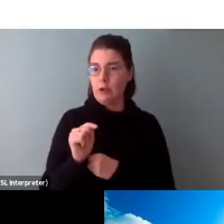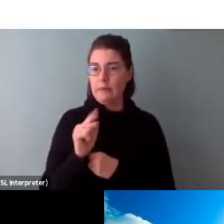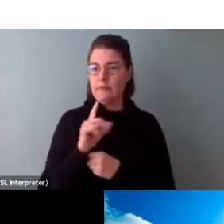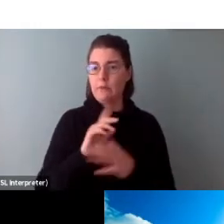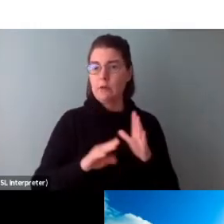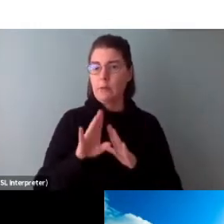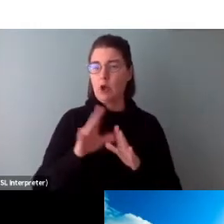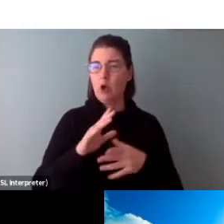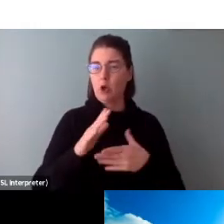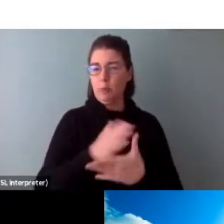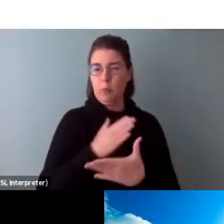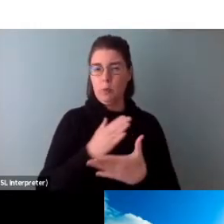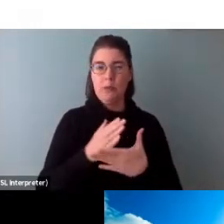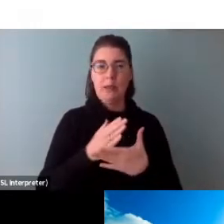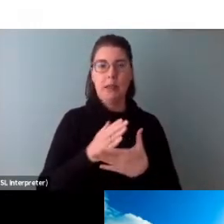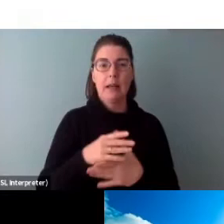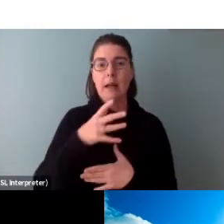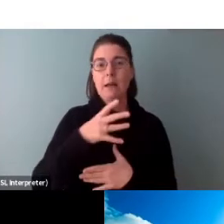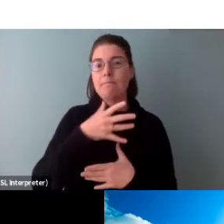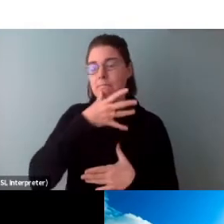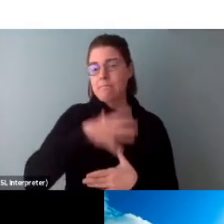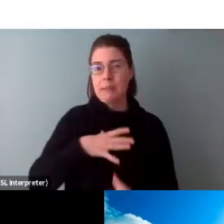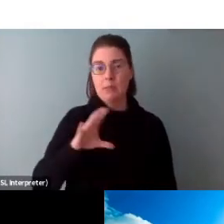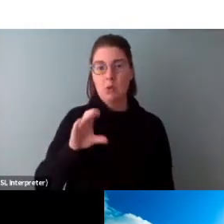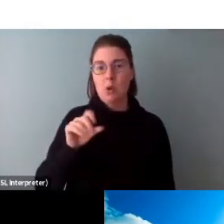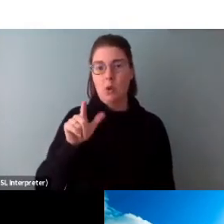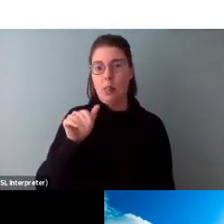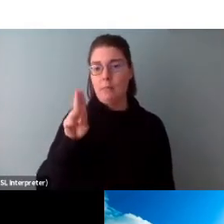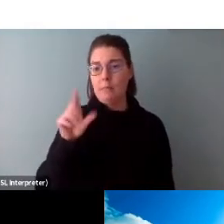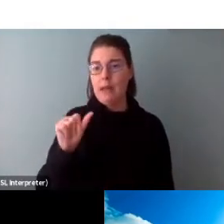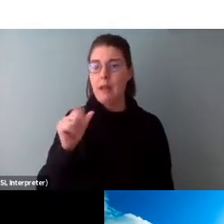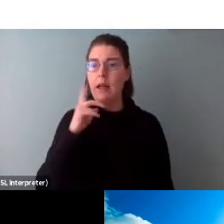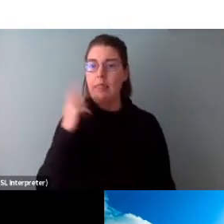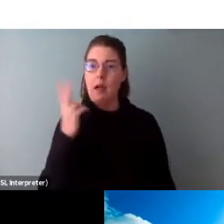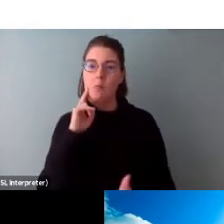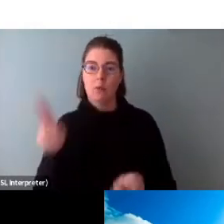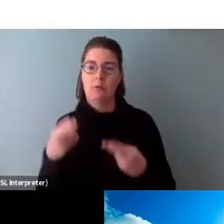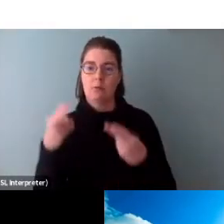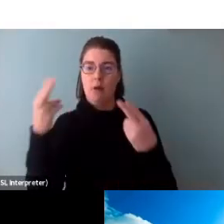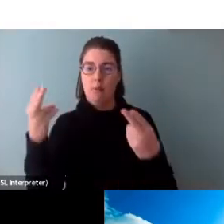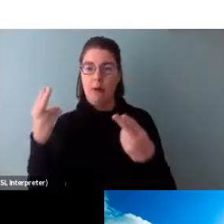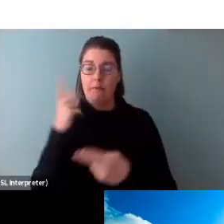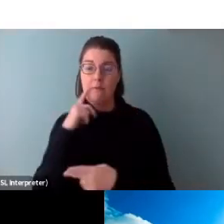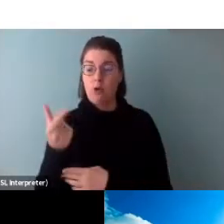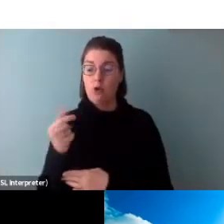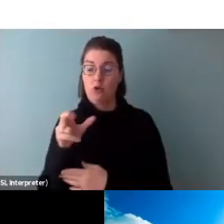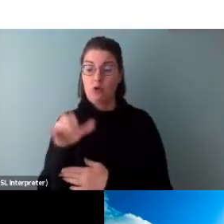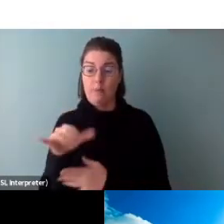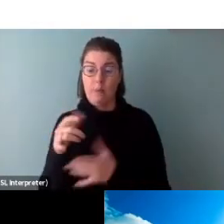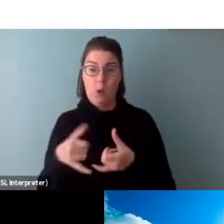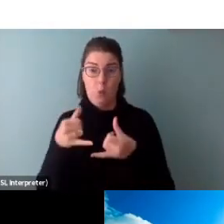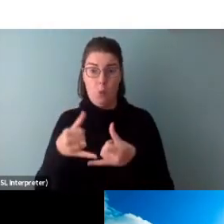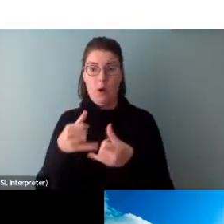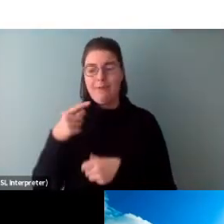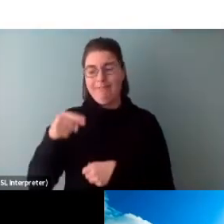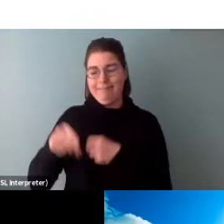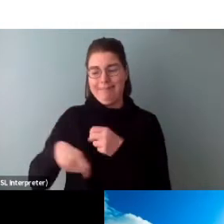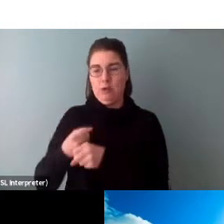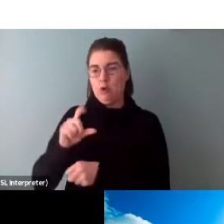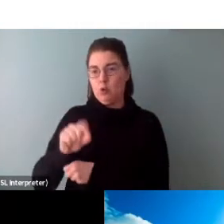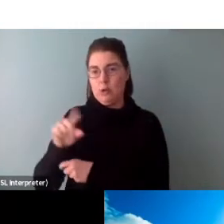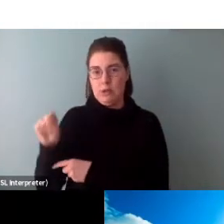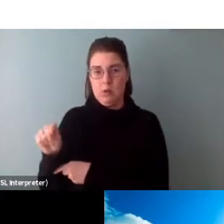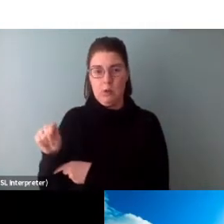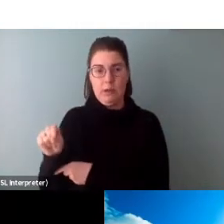album Miss Columbia, which was nominated for a Grammy in 2020. Innes Choi received a grant in